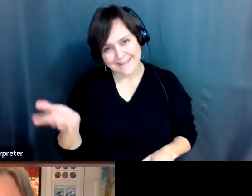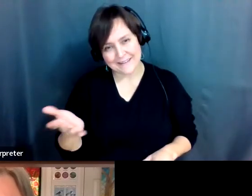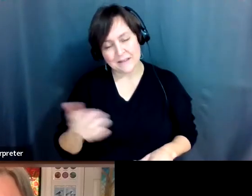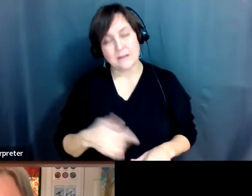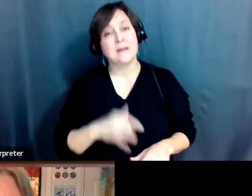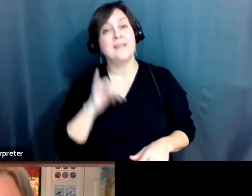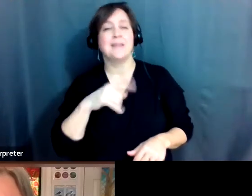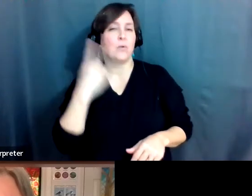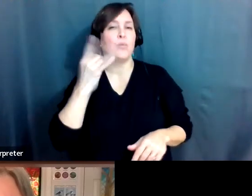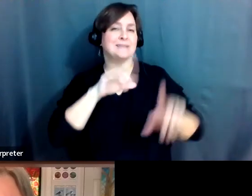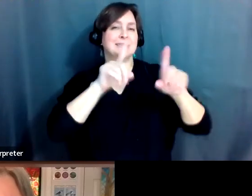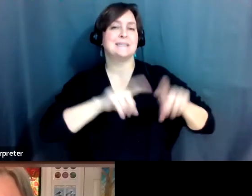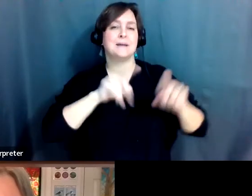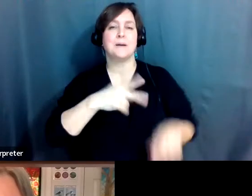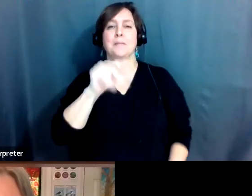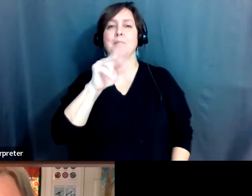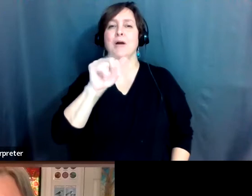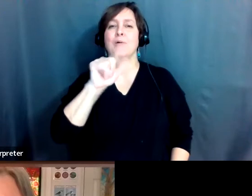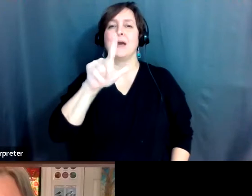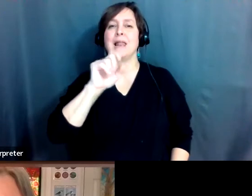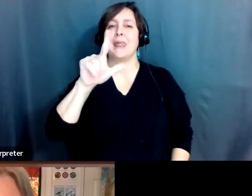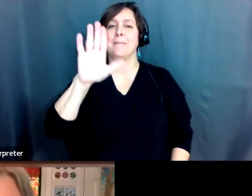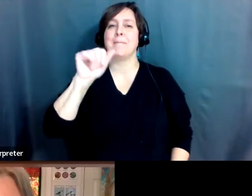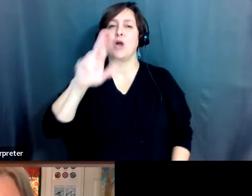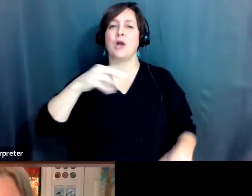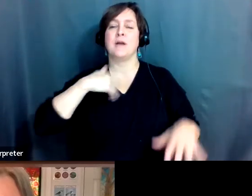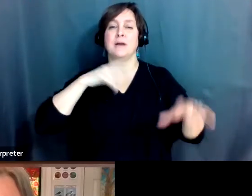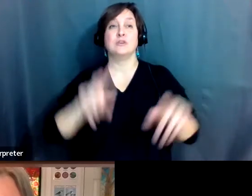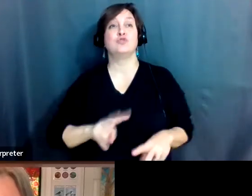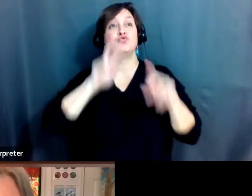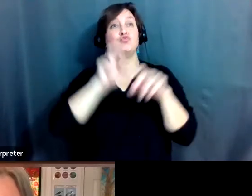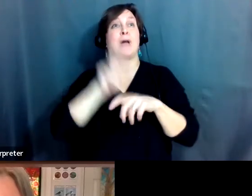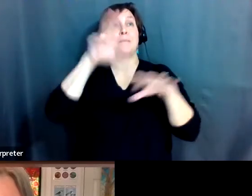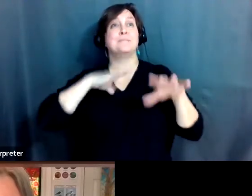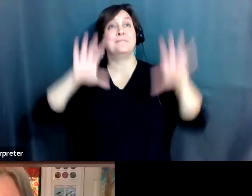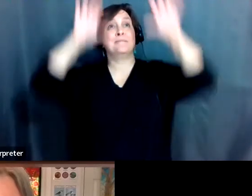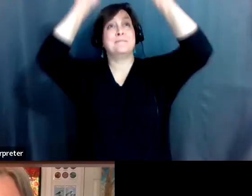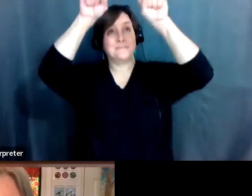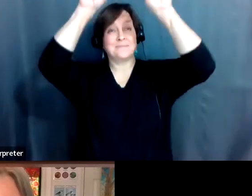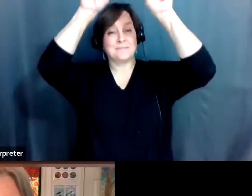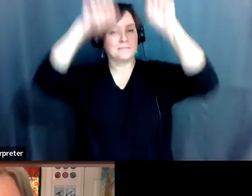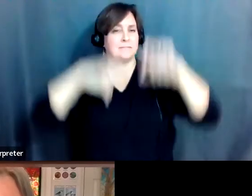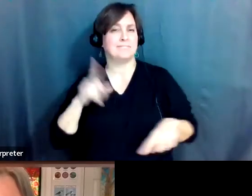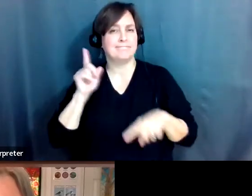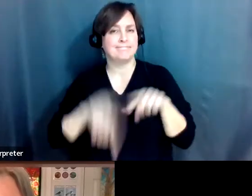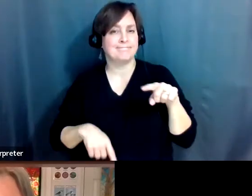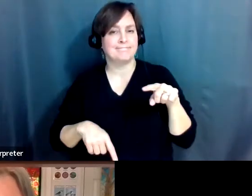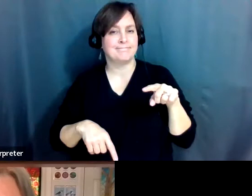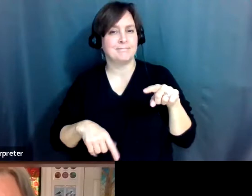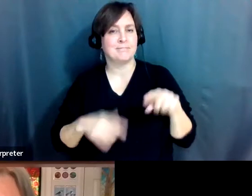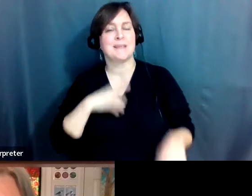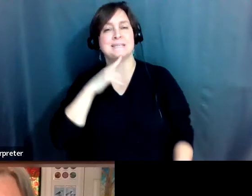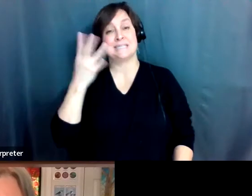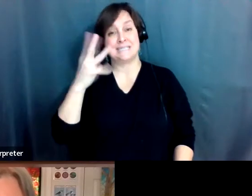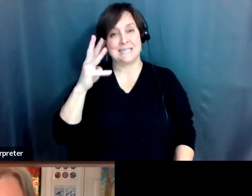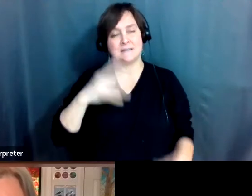was the, um, parallel bar and I jumped up and I couldn't get off. And so at 16, I found out that I had muscular